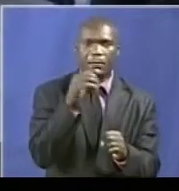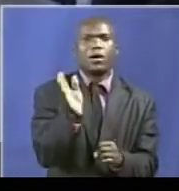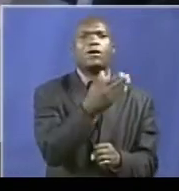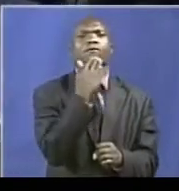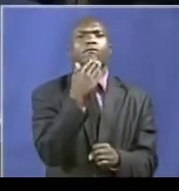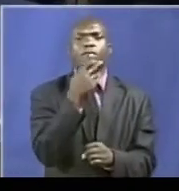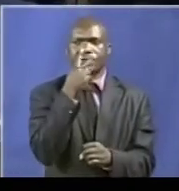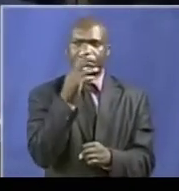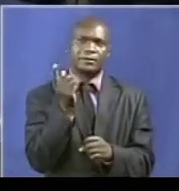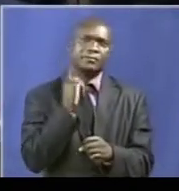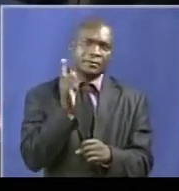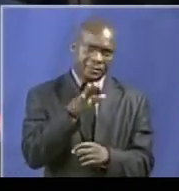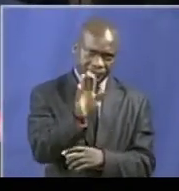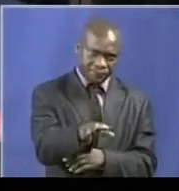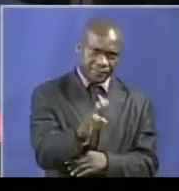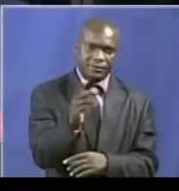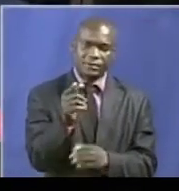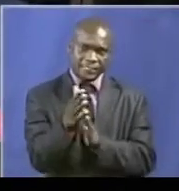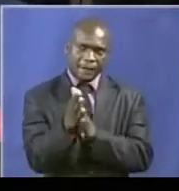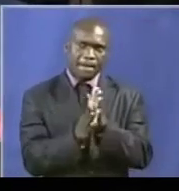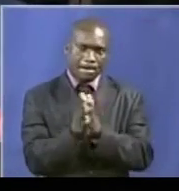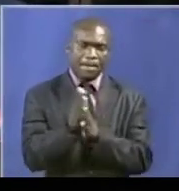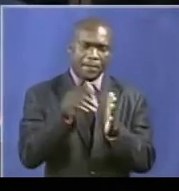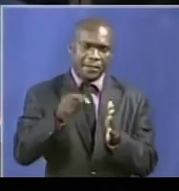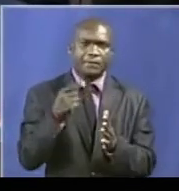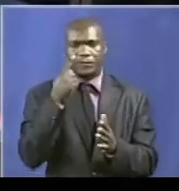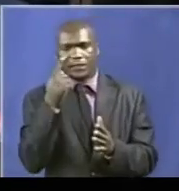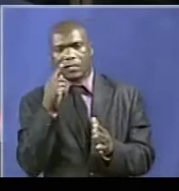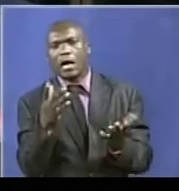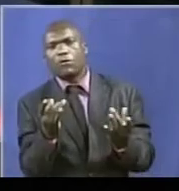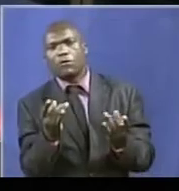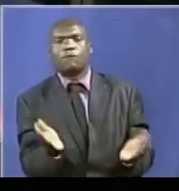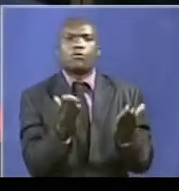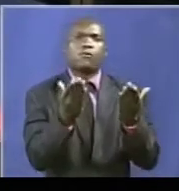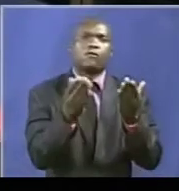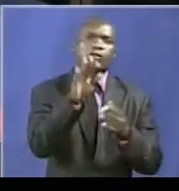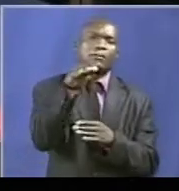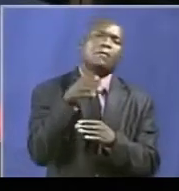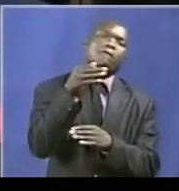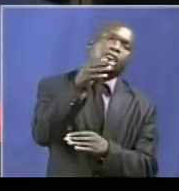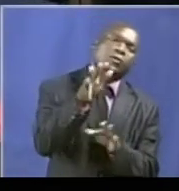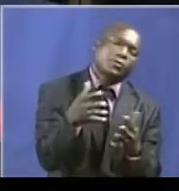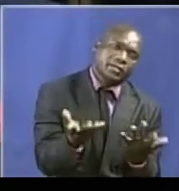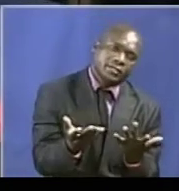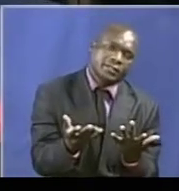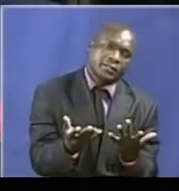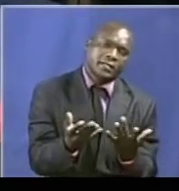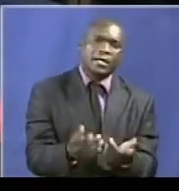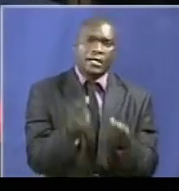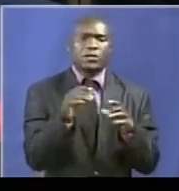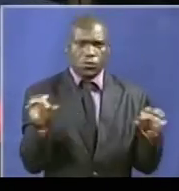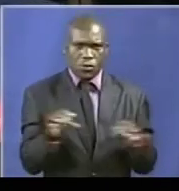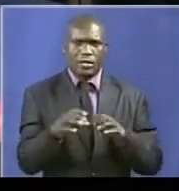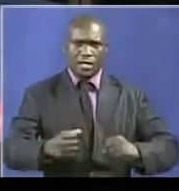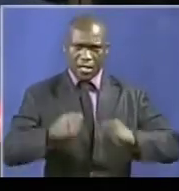failed. We are anxious to see how to move the country forward, how to deal with the delinquencies and to work